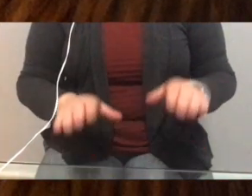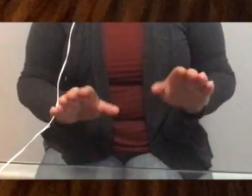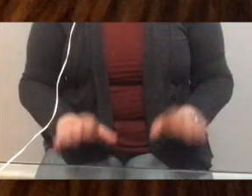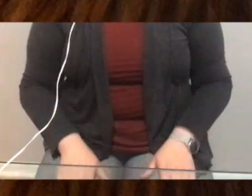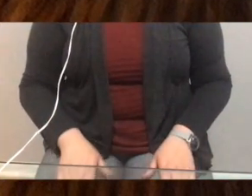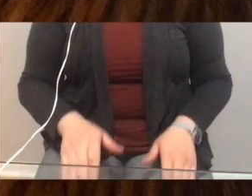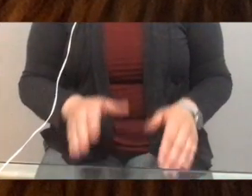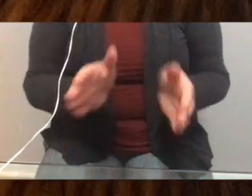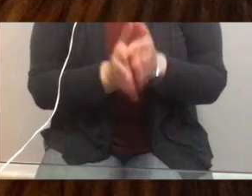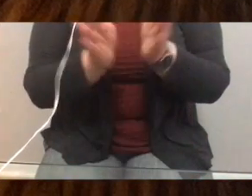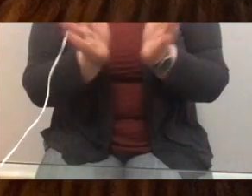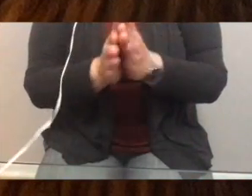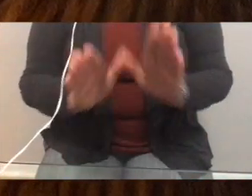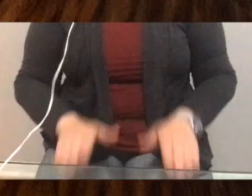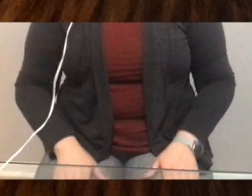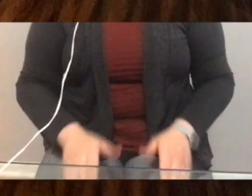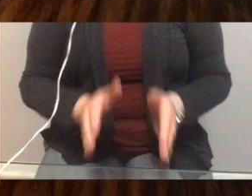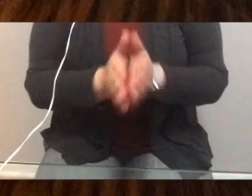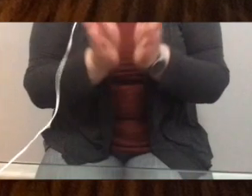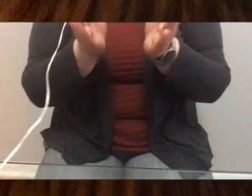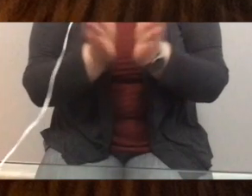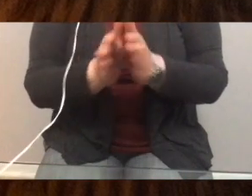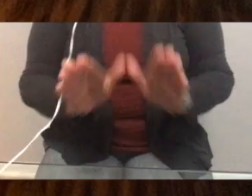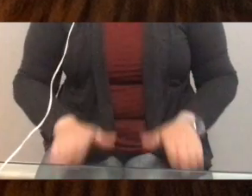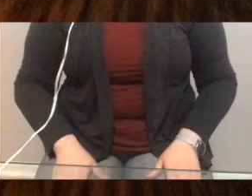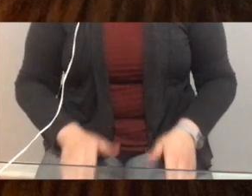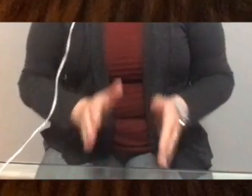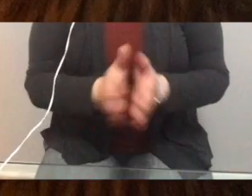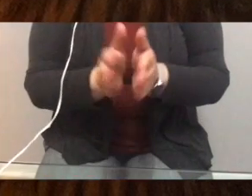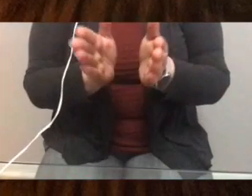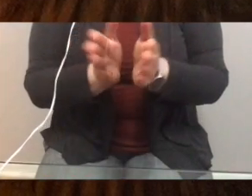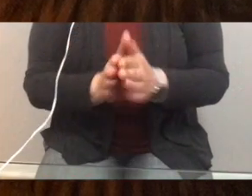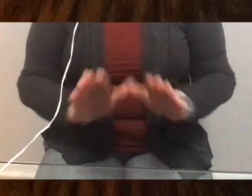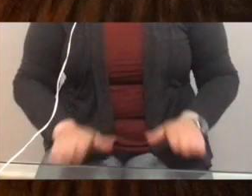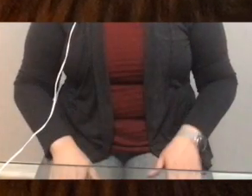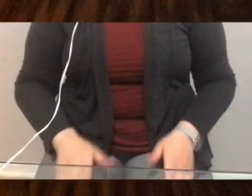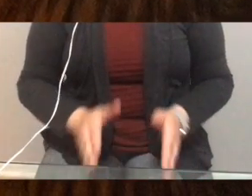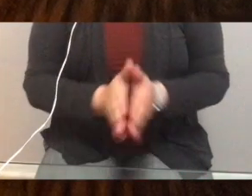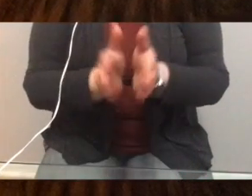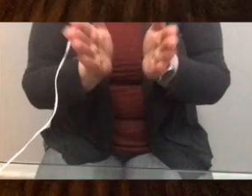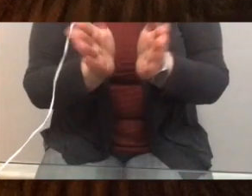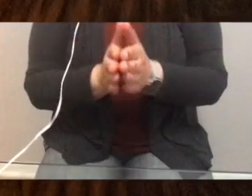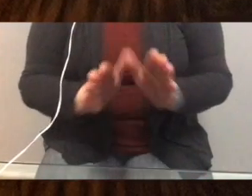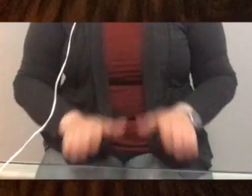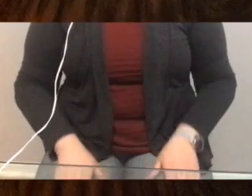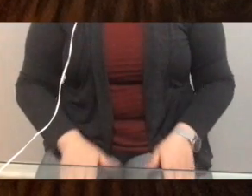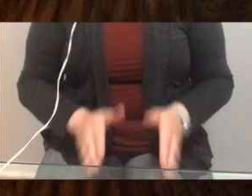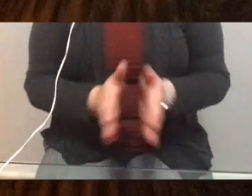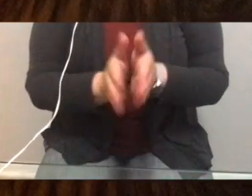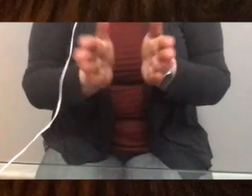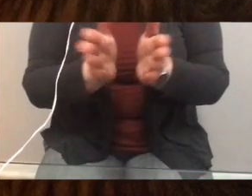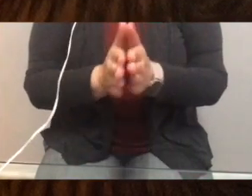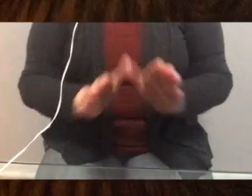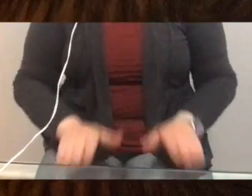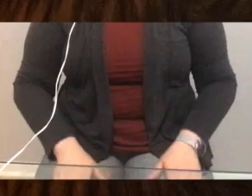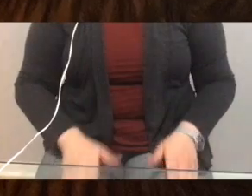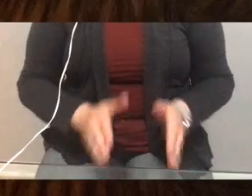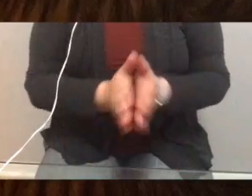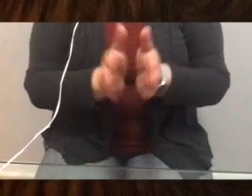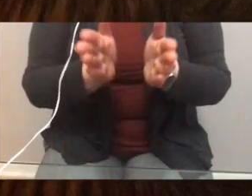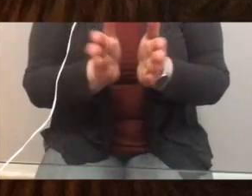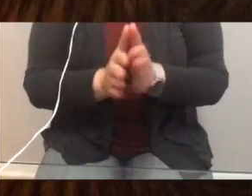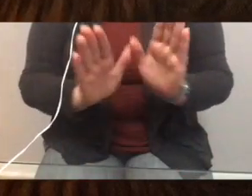but there's a hole in my bucket dear Liza dear Liza there's a hole in my